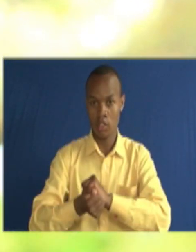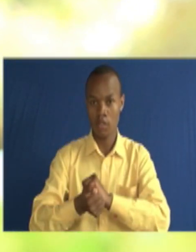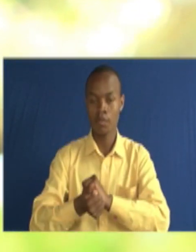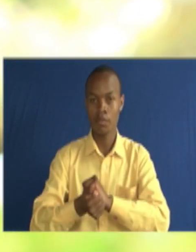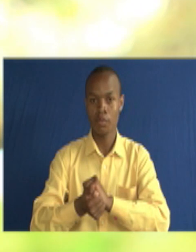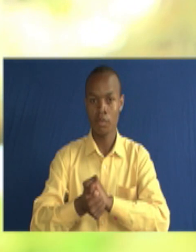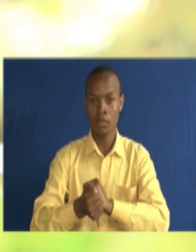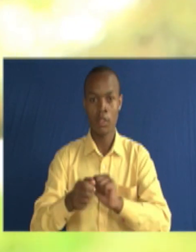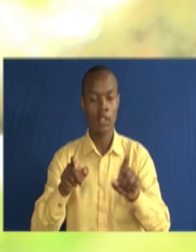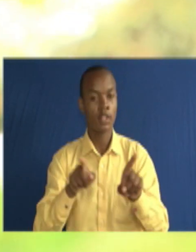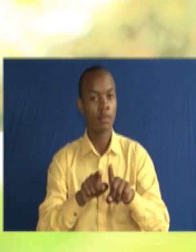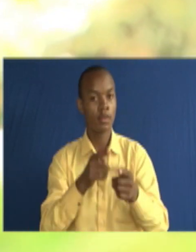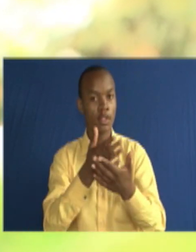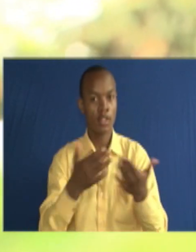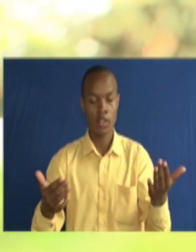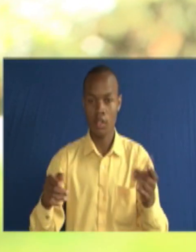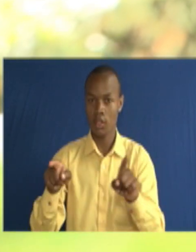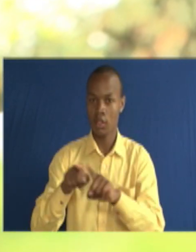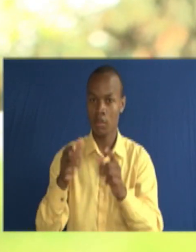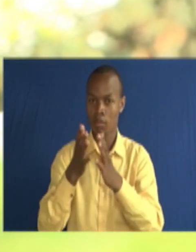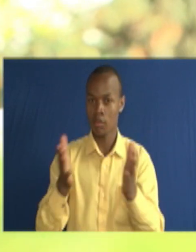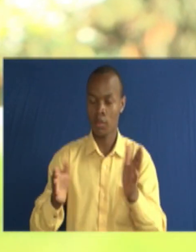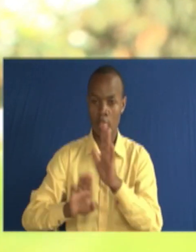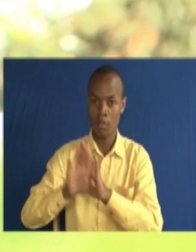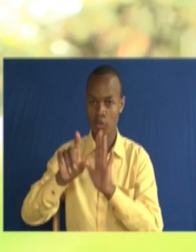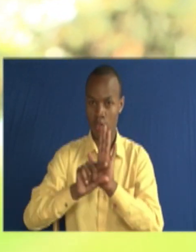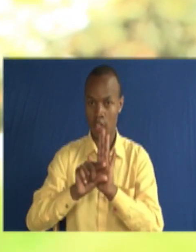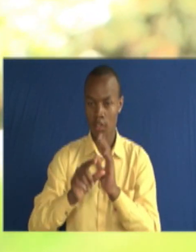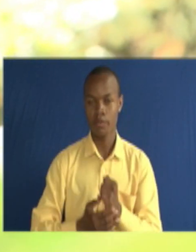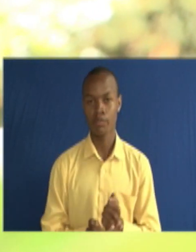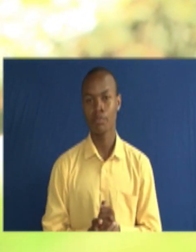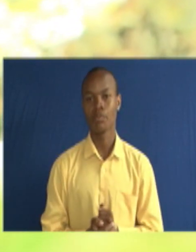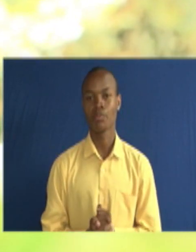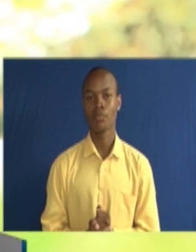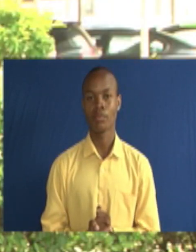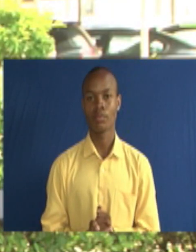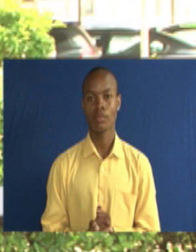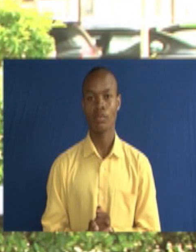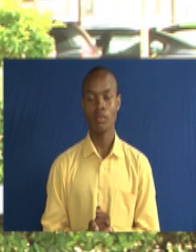Learning became fun, and his grades improved. One time,